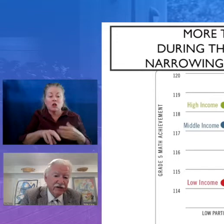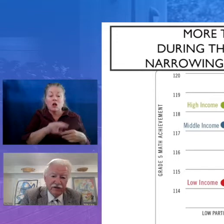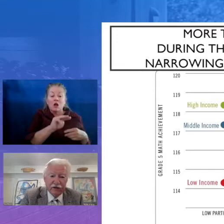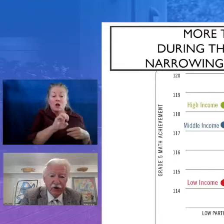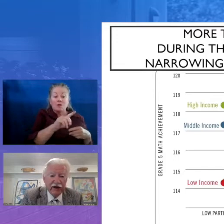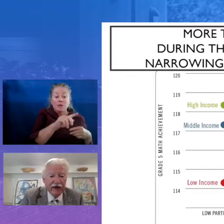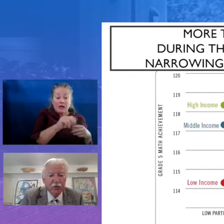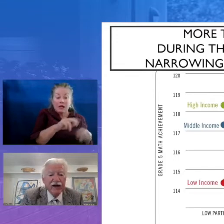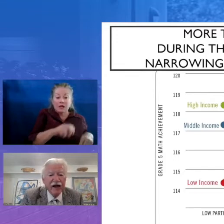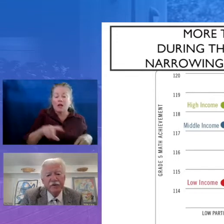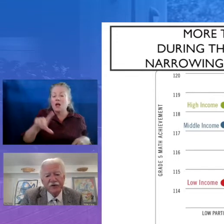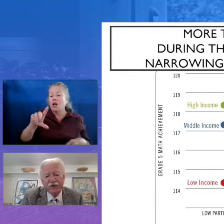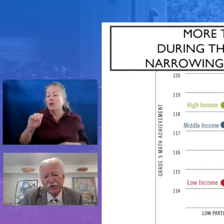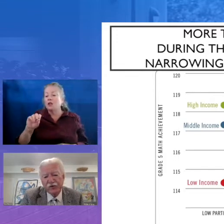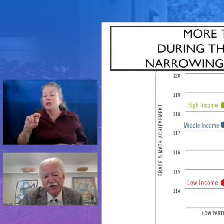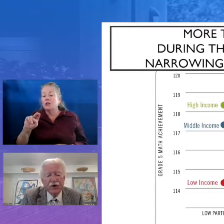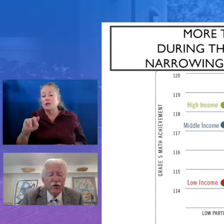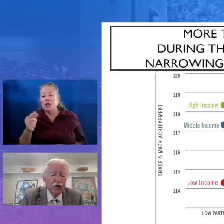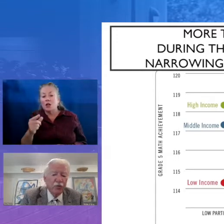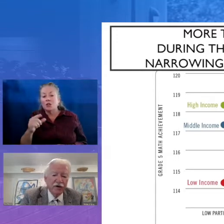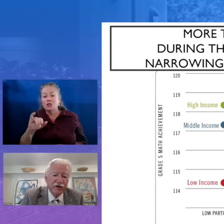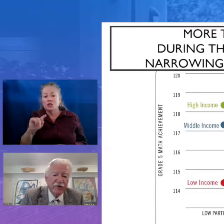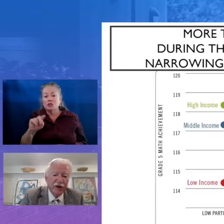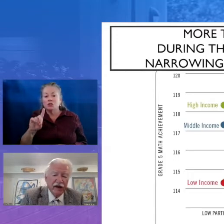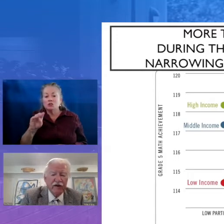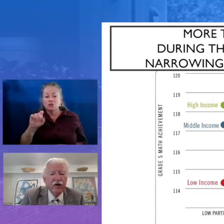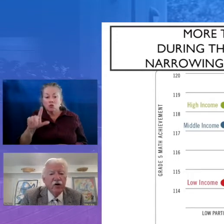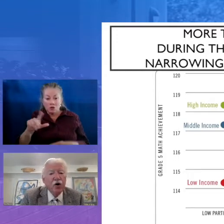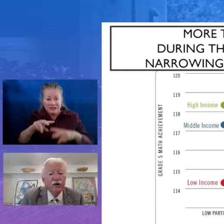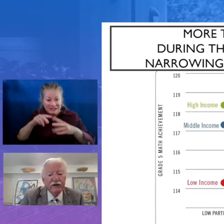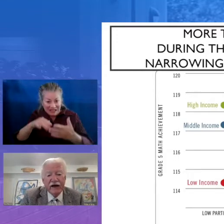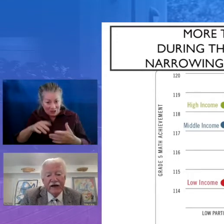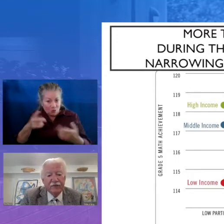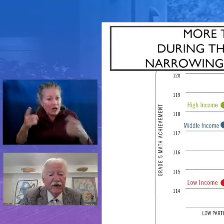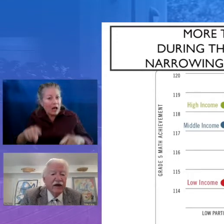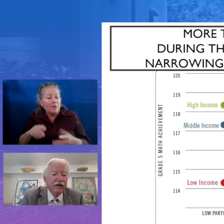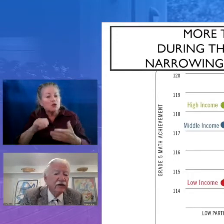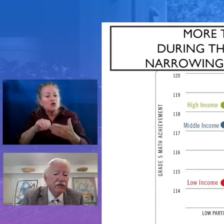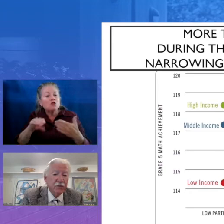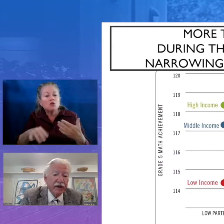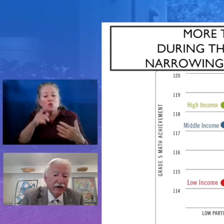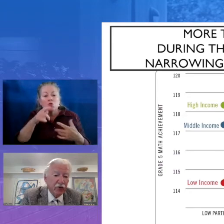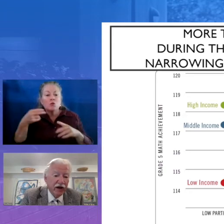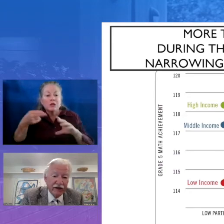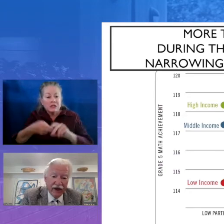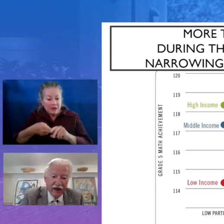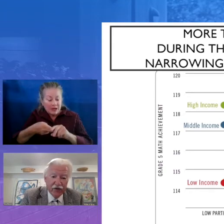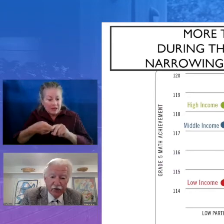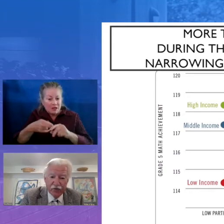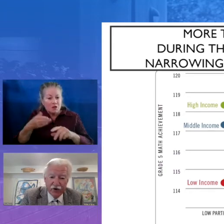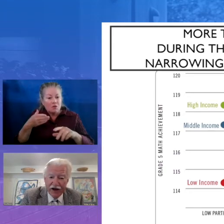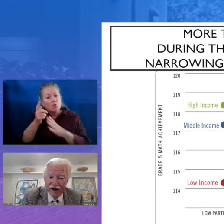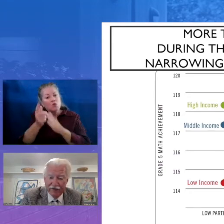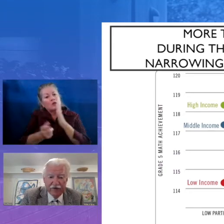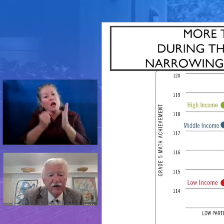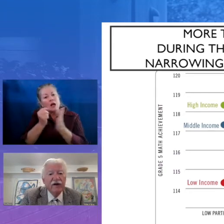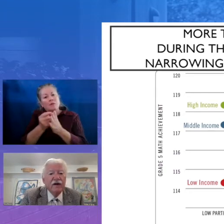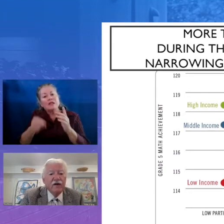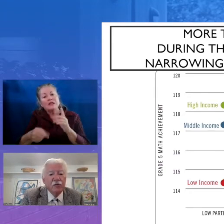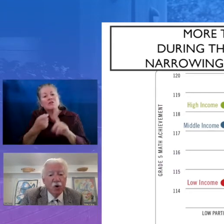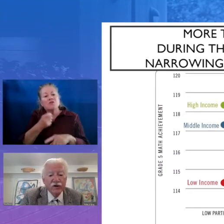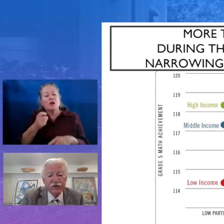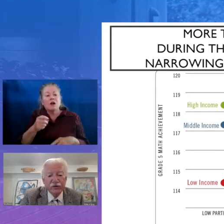What this is is looking at what happens to students who participate over time. And this is from grade K through five.